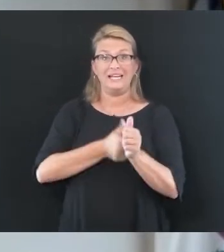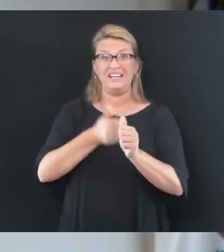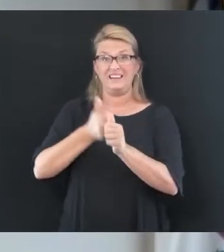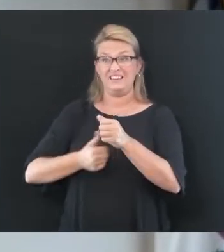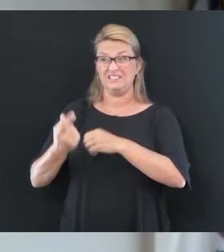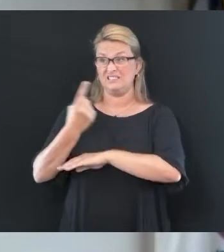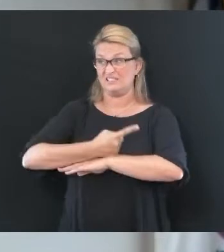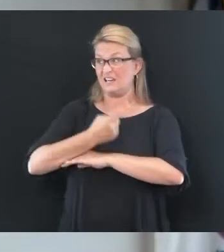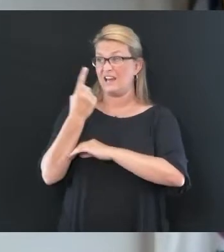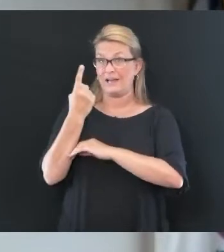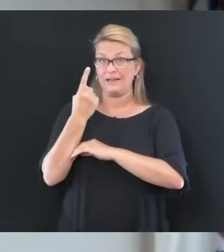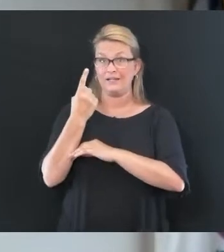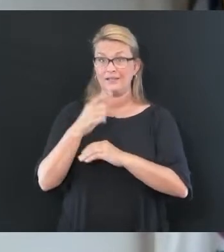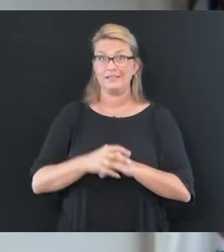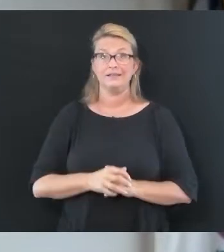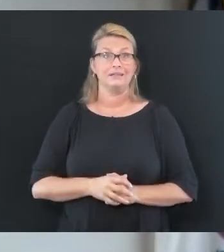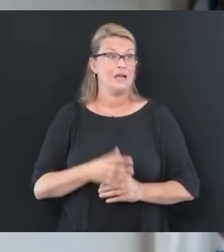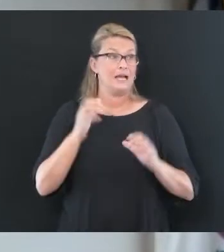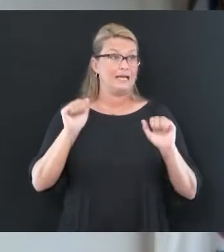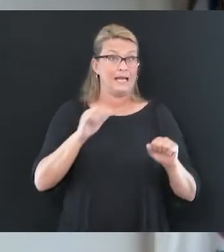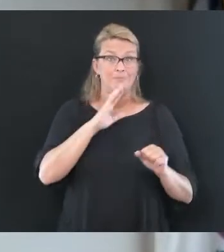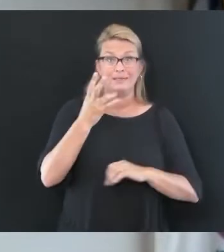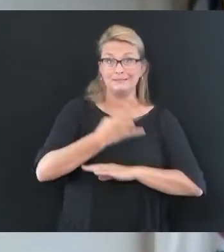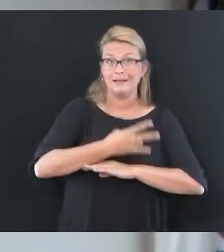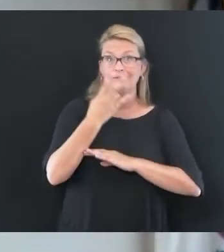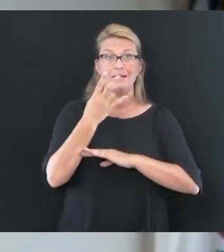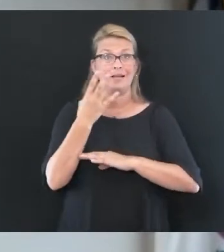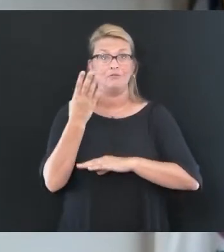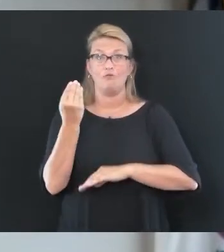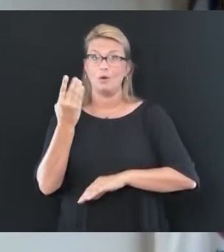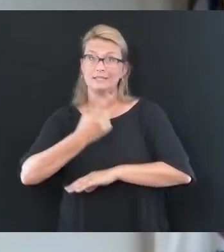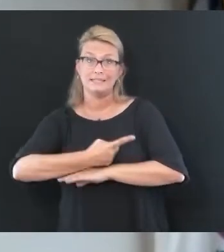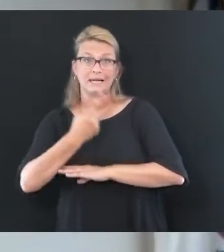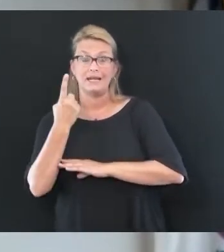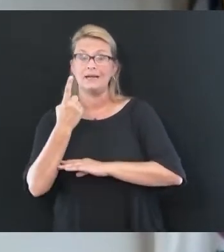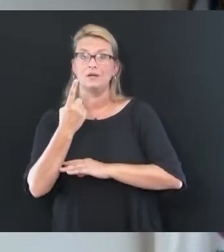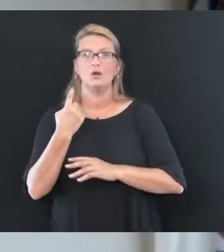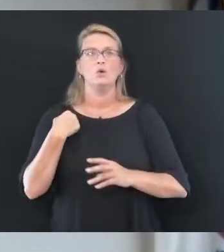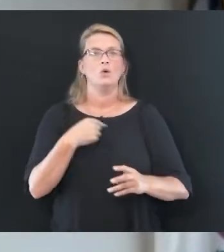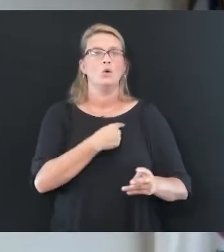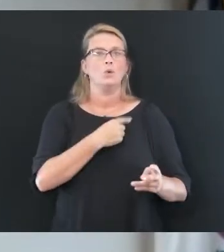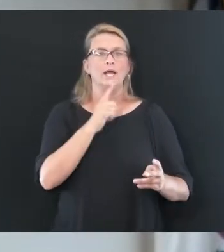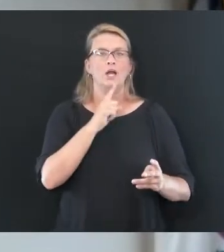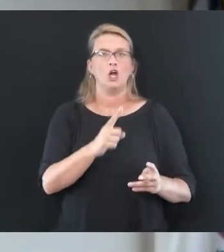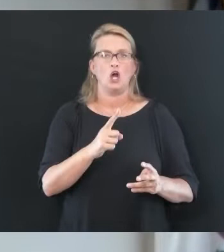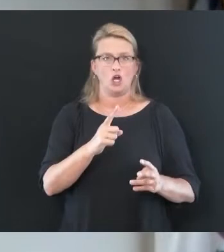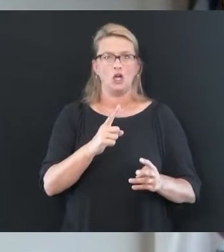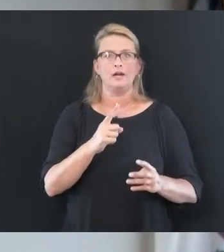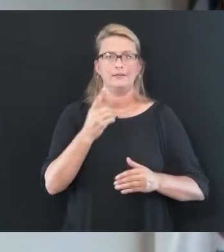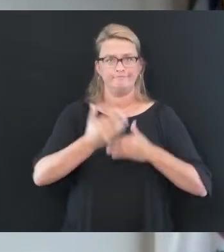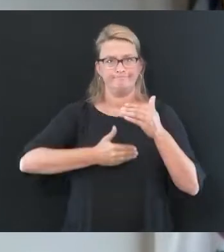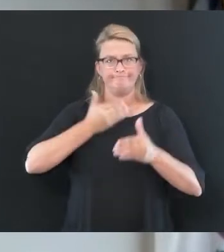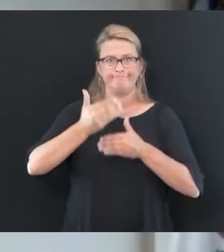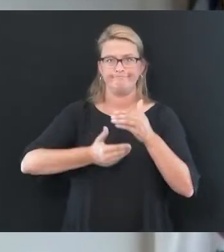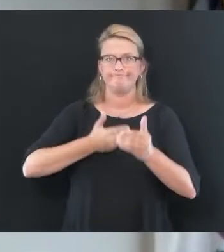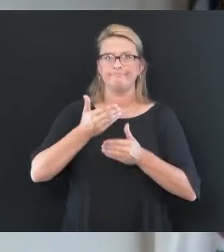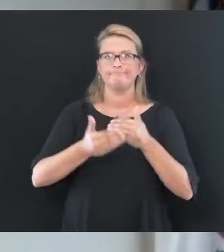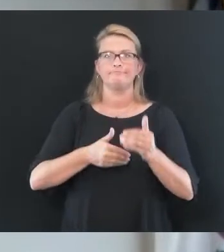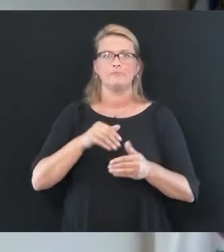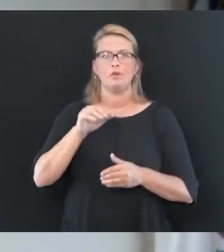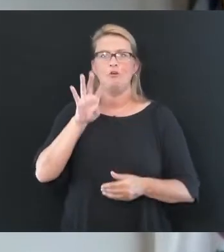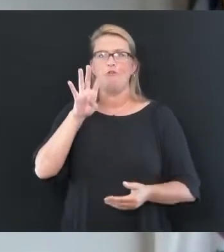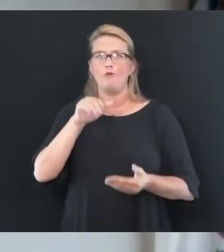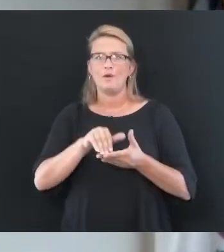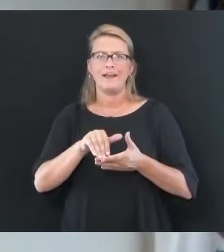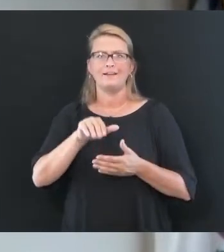rolling incidence rates, whether that's a seven-day or a 14-day. We are conducting approximately 4,000 to